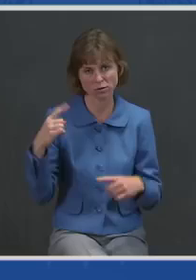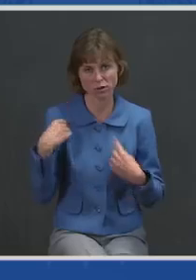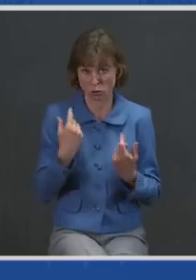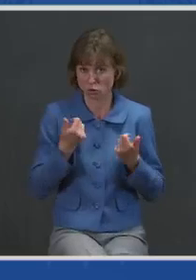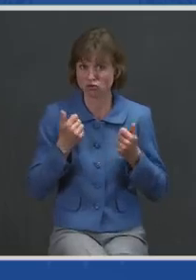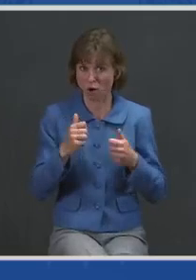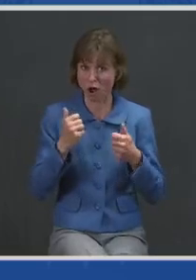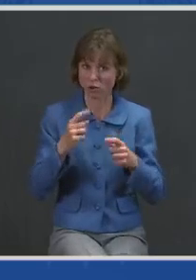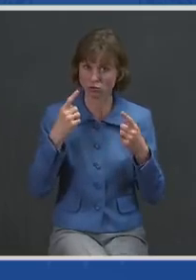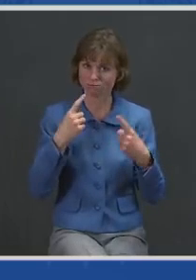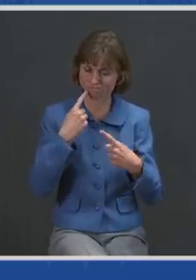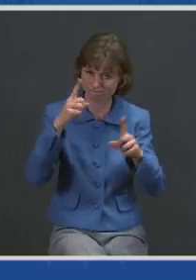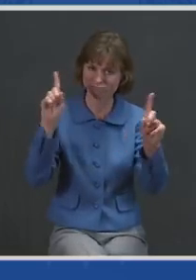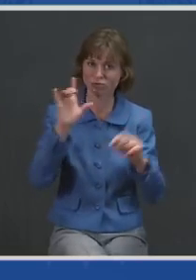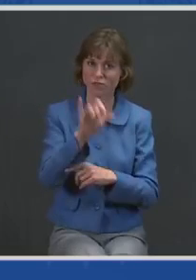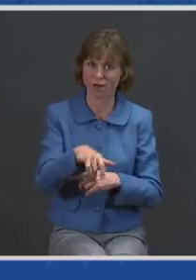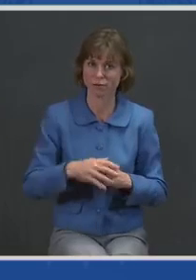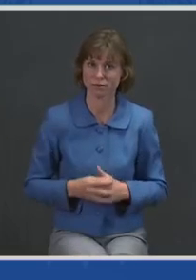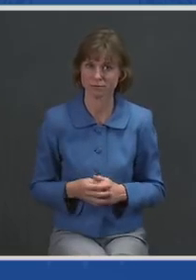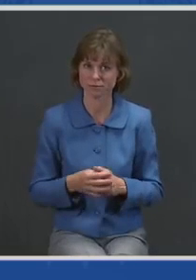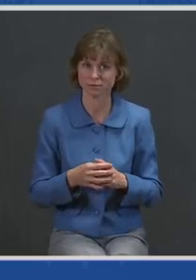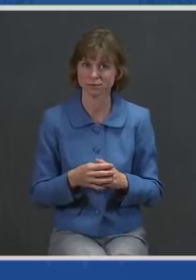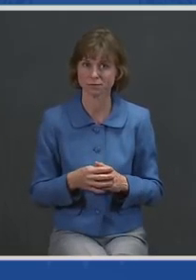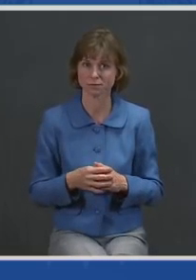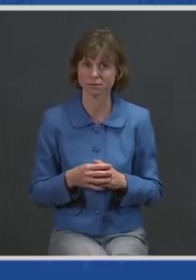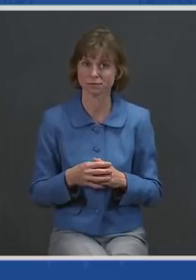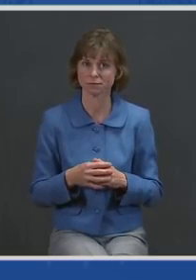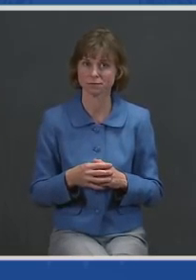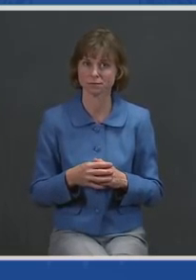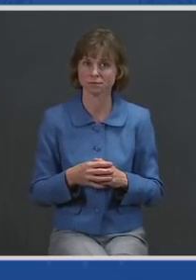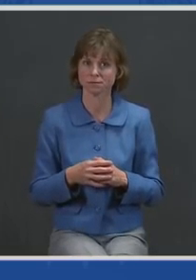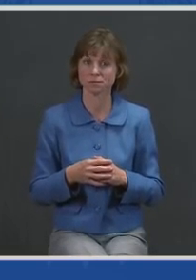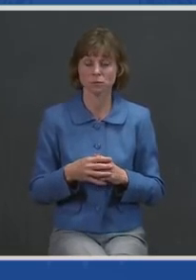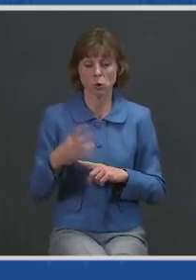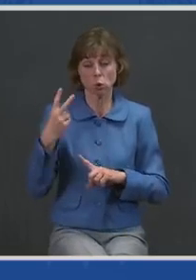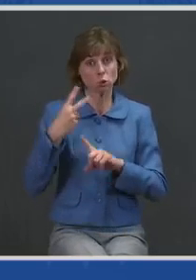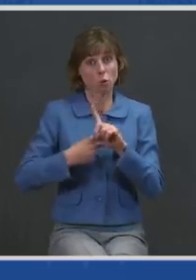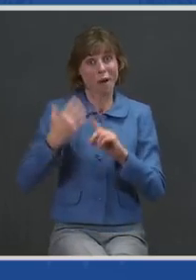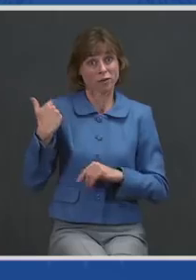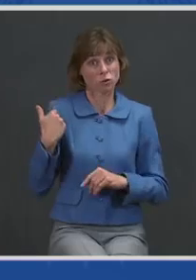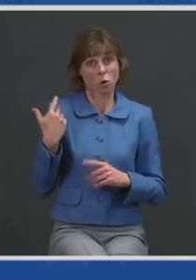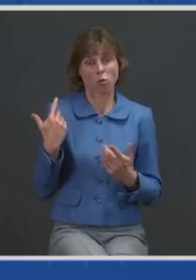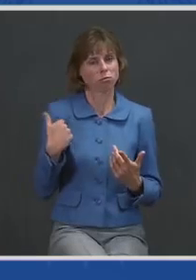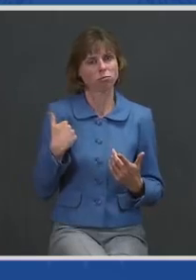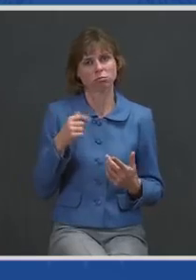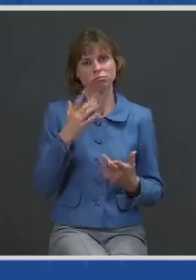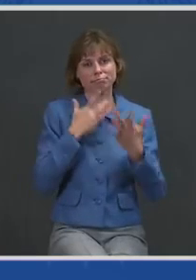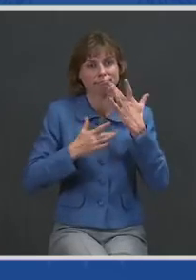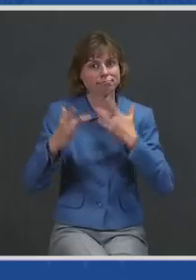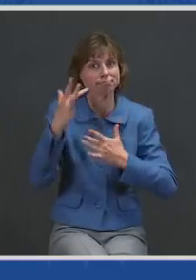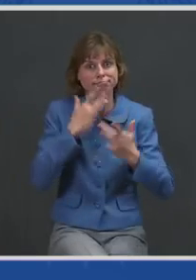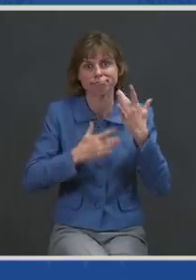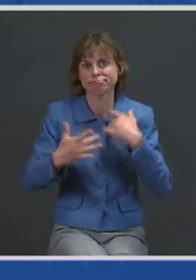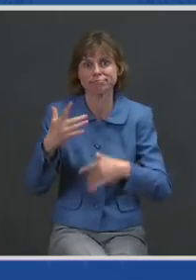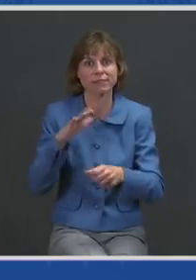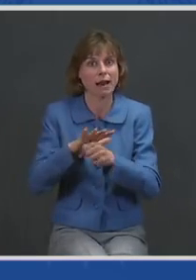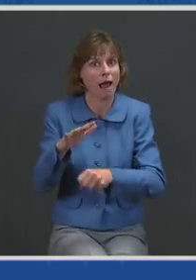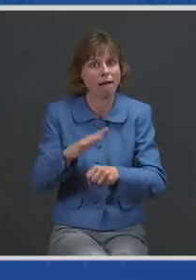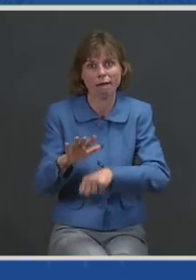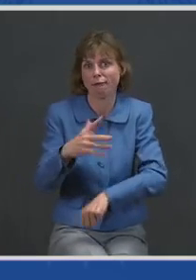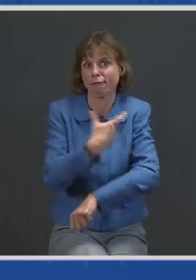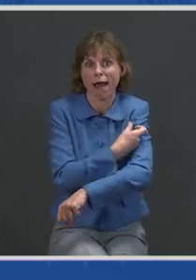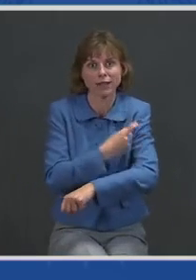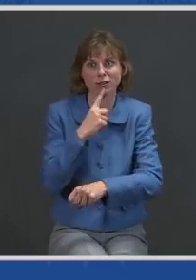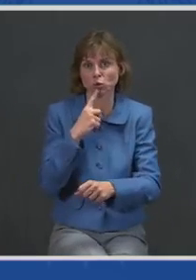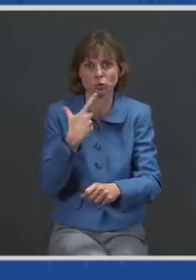Two months ago, the country, this country didn't have nearly enough vaccine supply to vaccinate all or ever near all